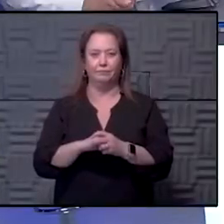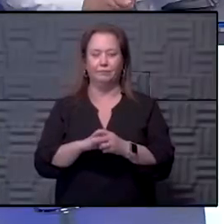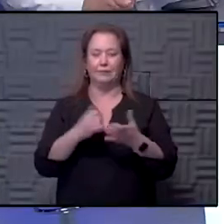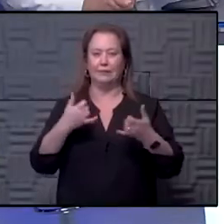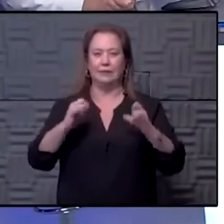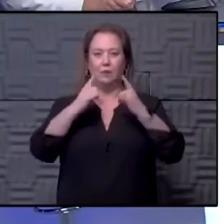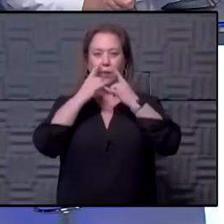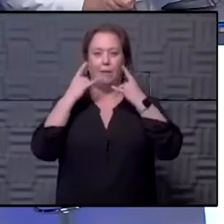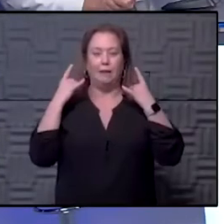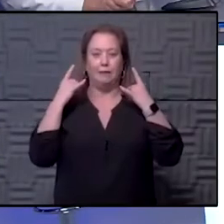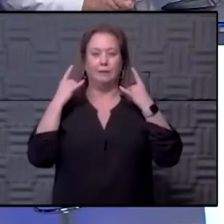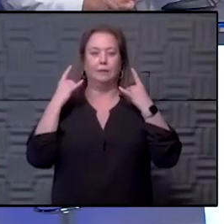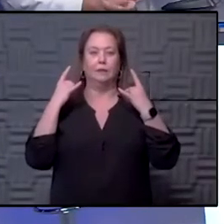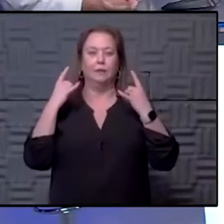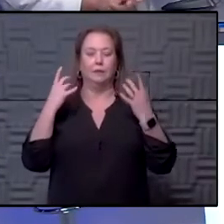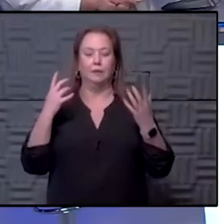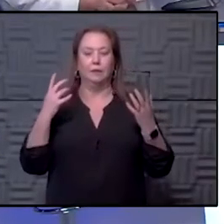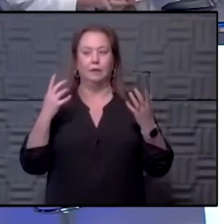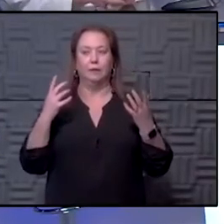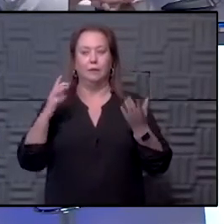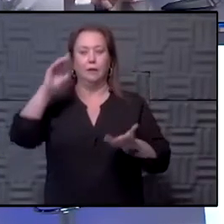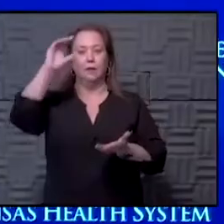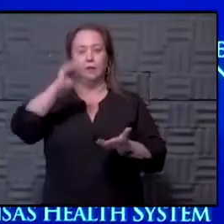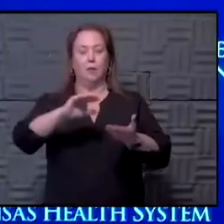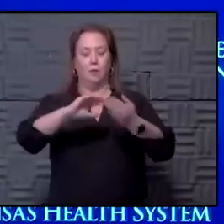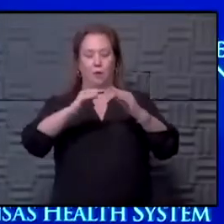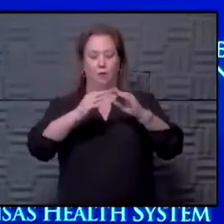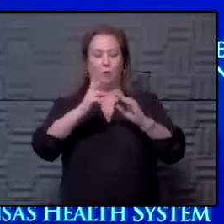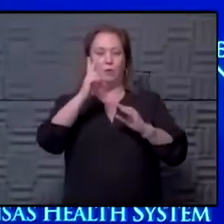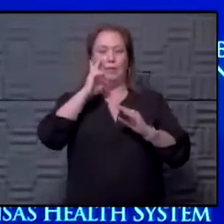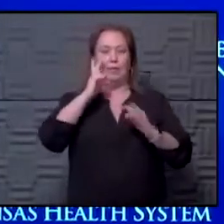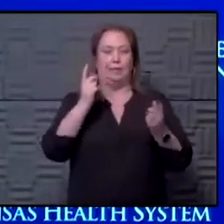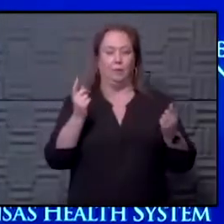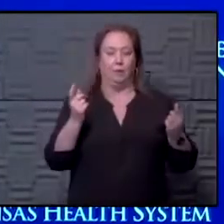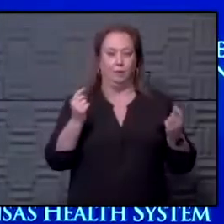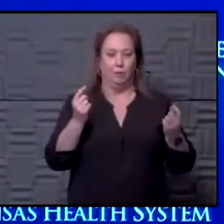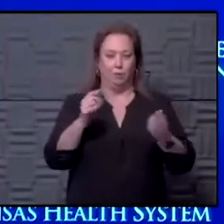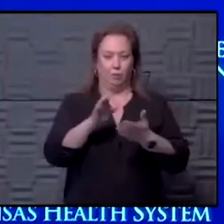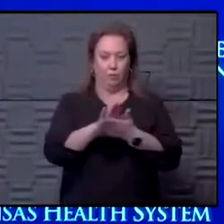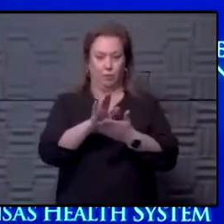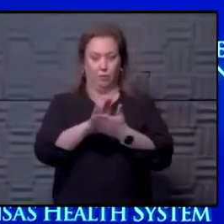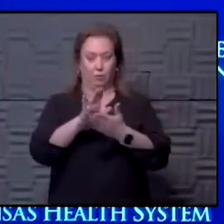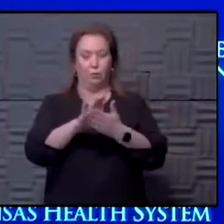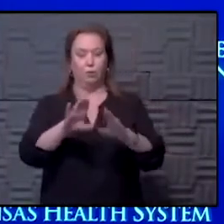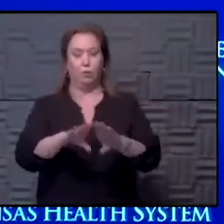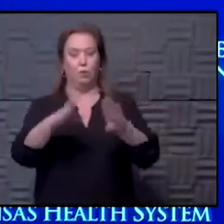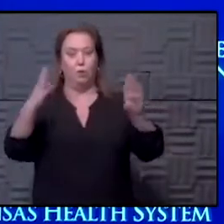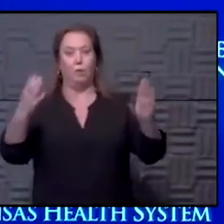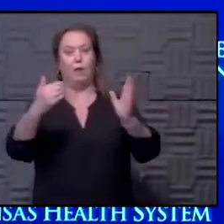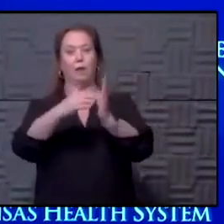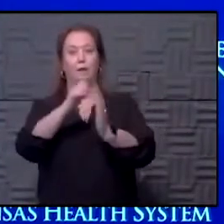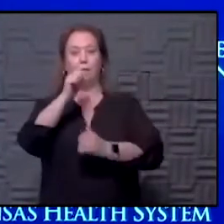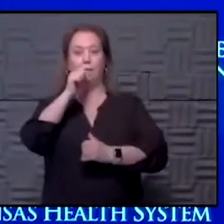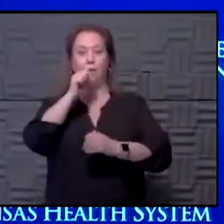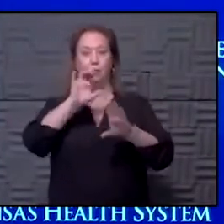So wear a mask. There are a lot lower numbers, but let's see how we do when schools are open, bars are opening up, restaurants